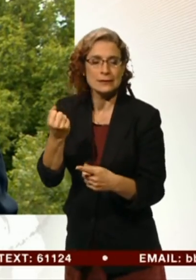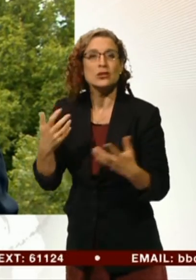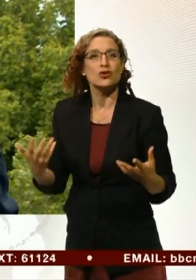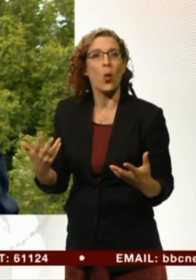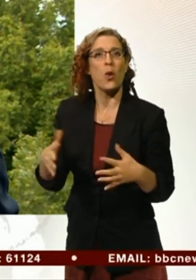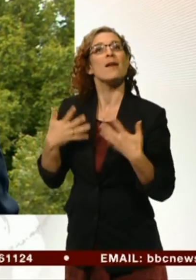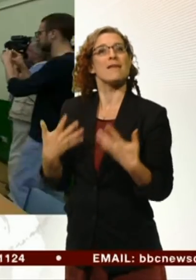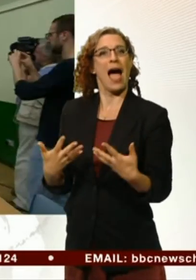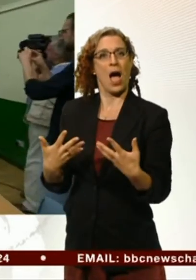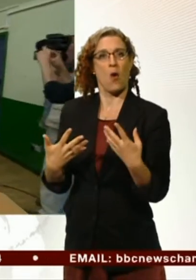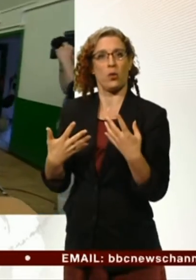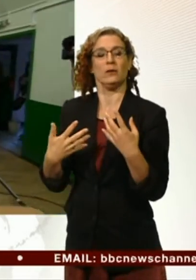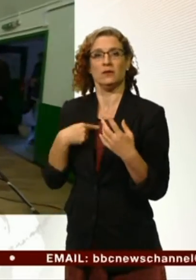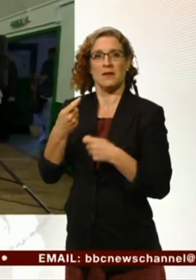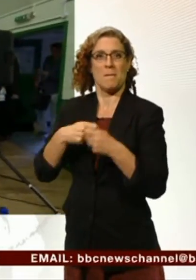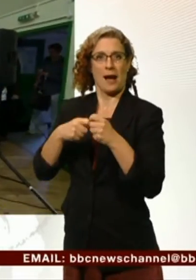the attack.